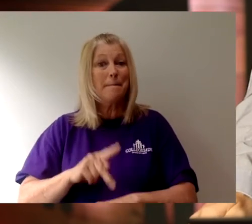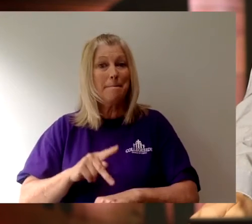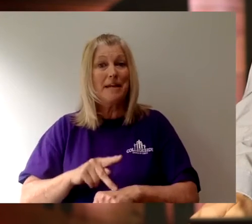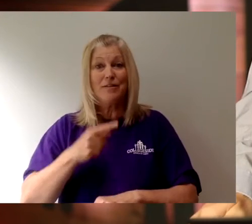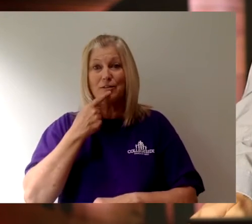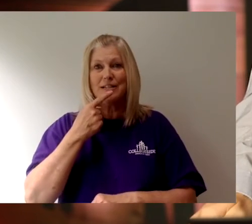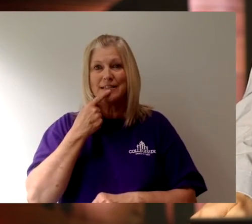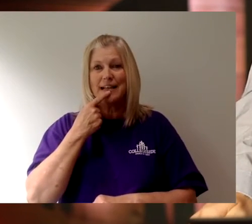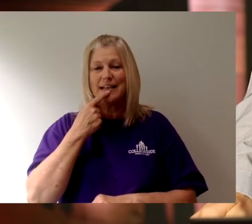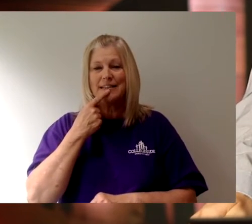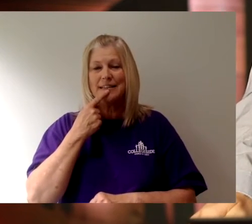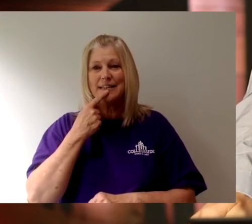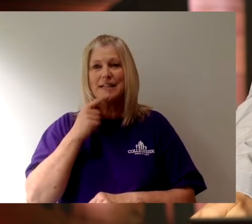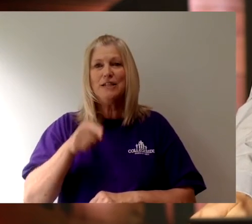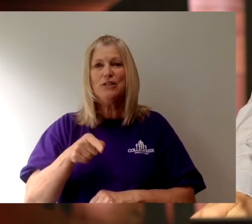says,